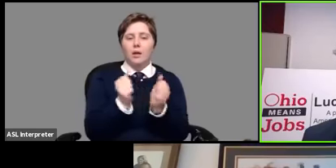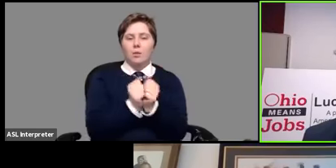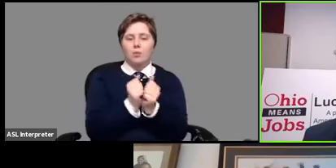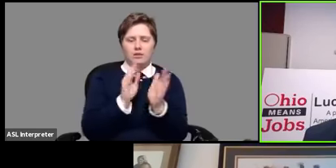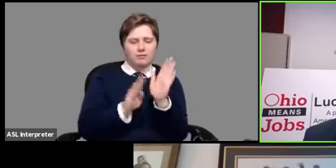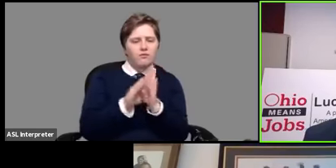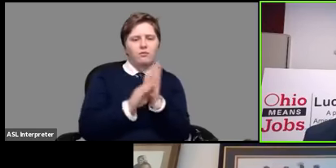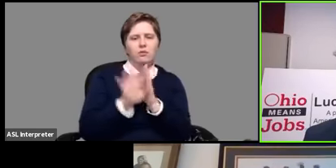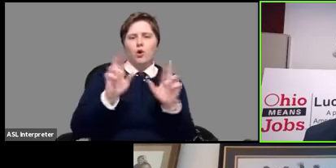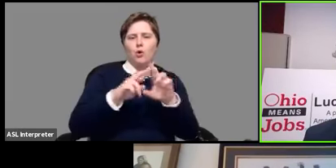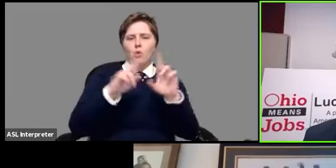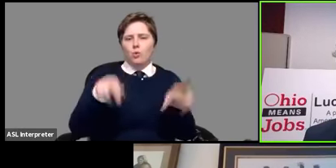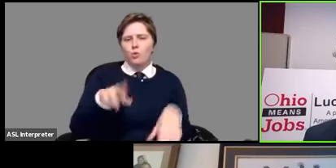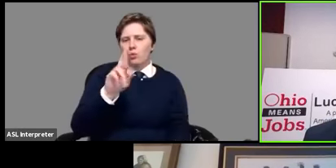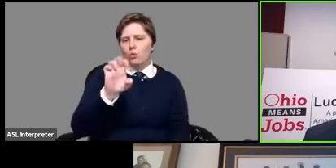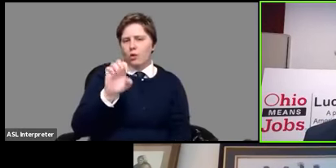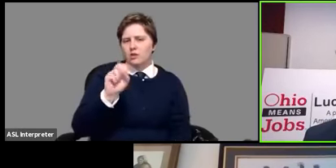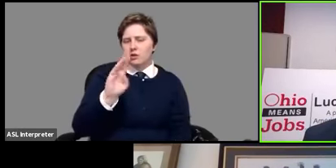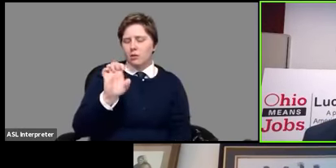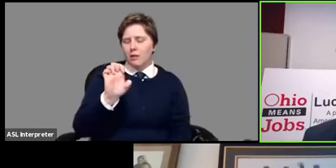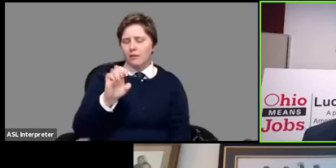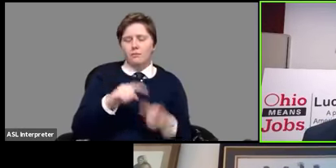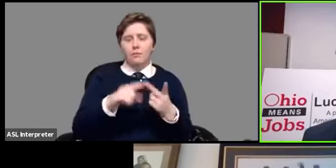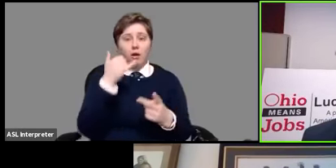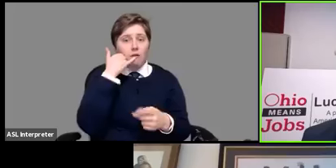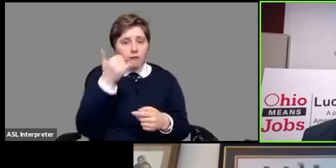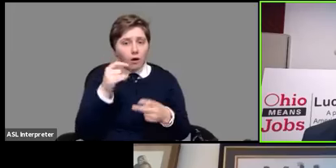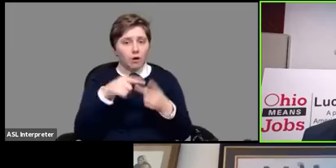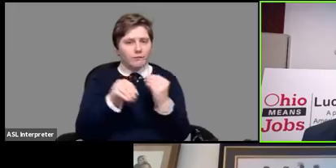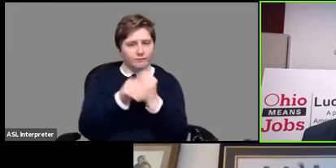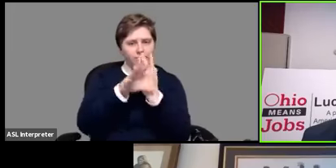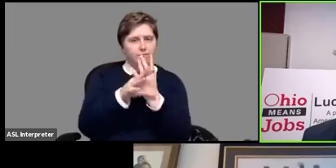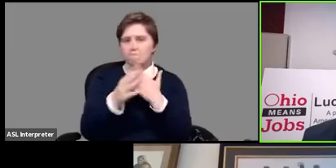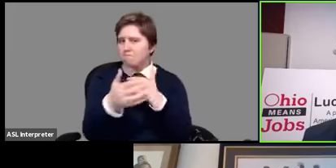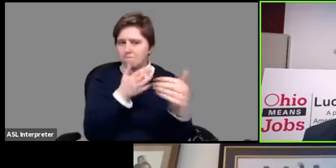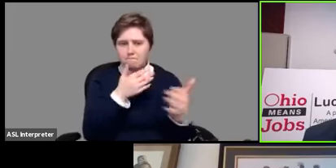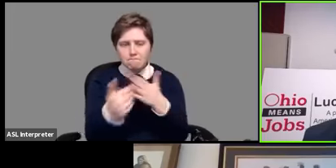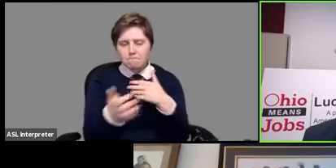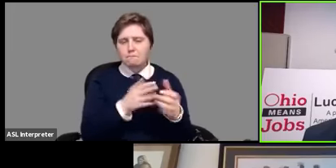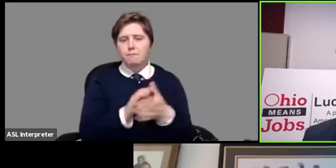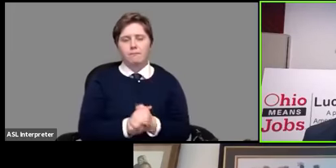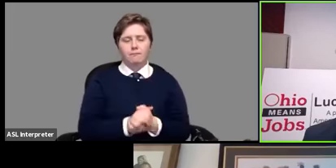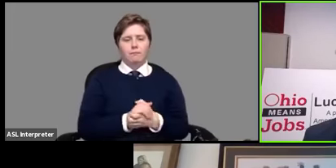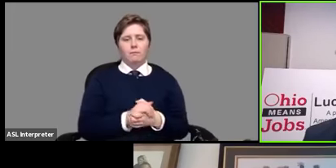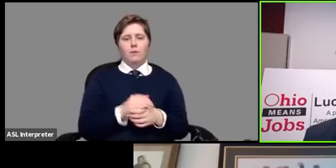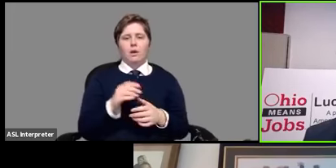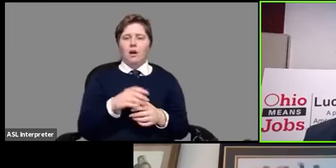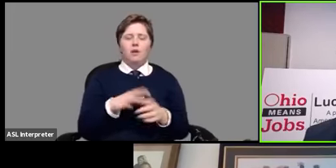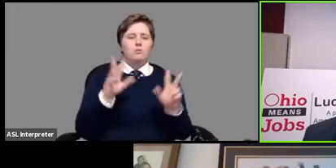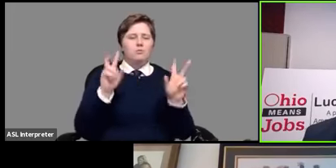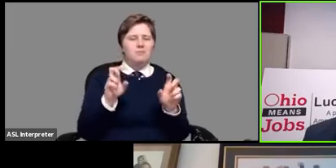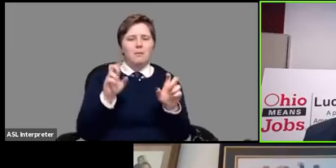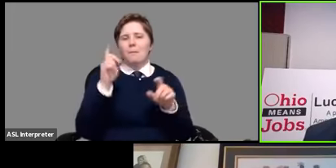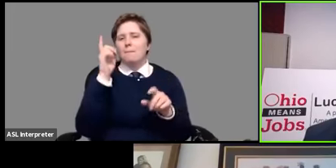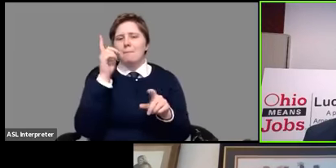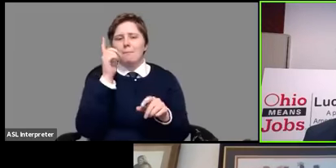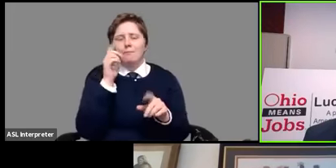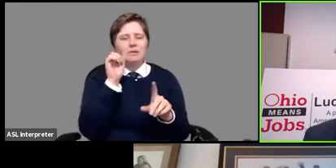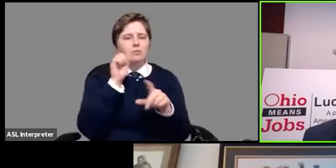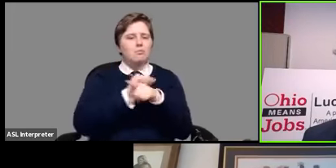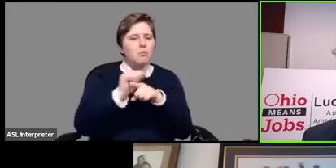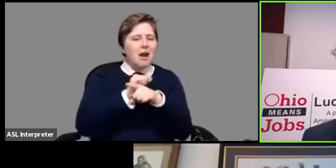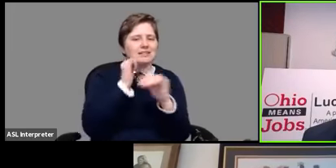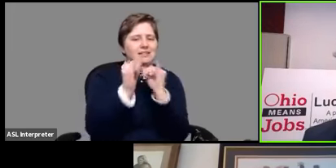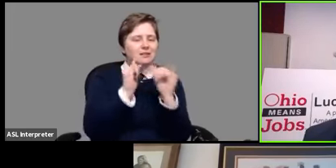-one resume help whether it be through the phone or a skype um we're also doing mock interviewing um resume critique